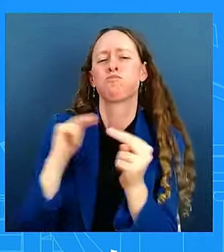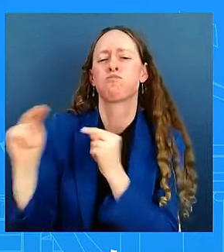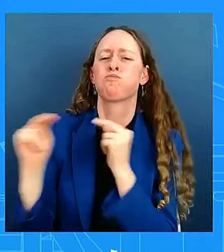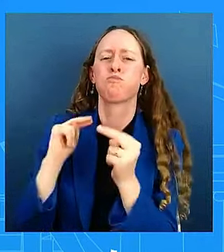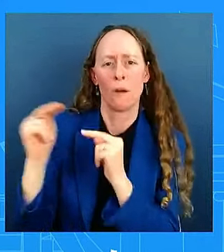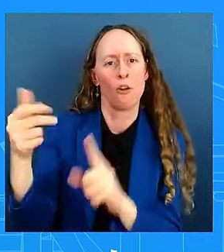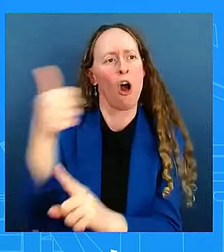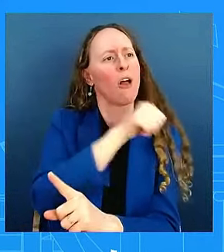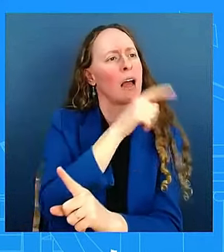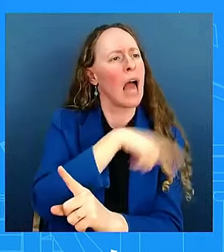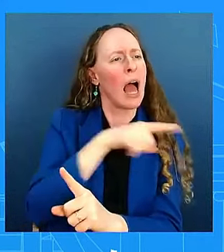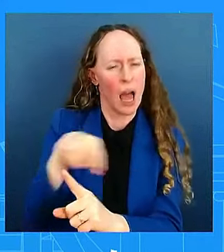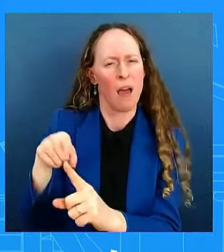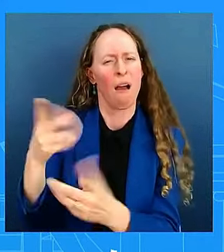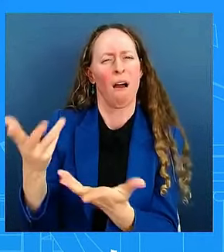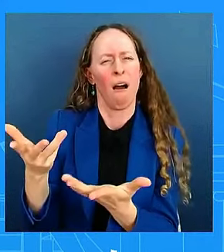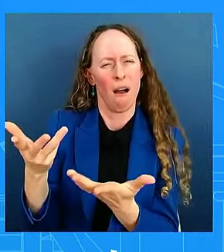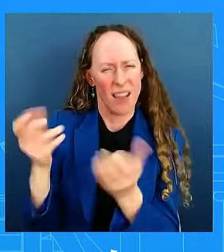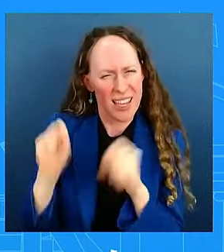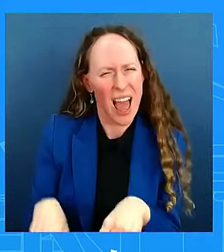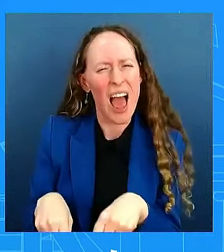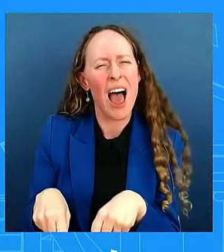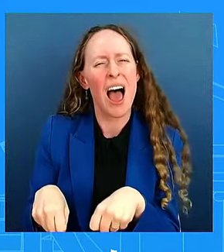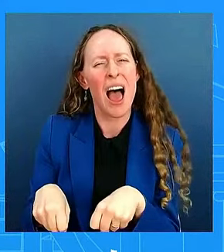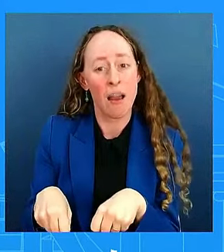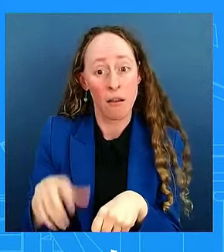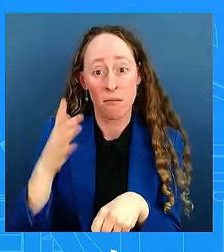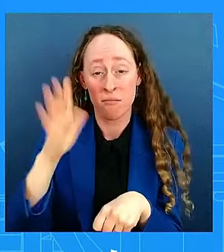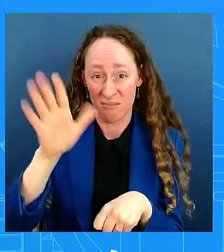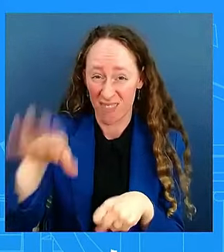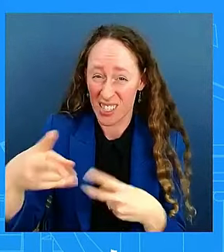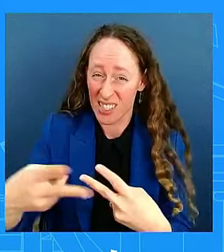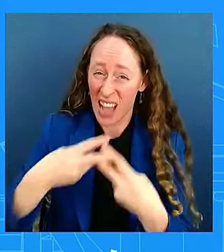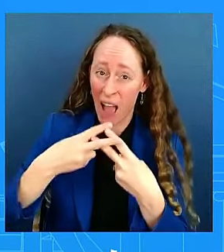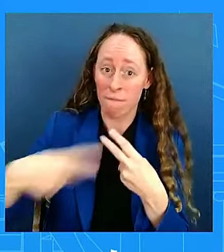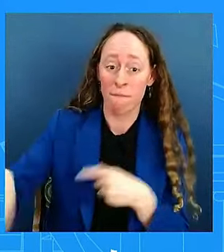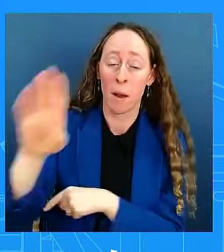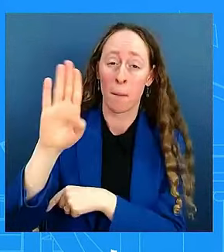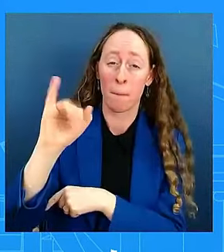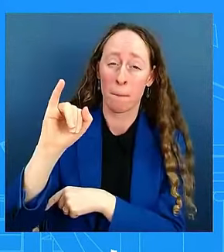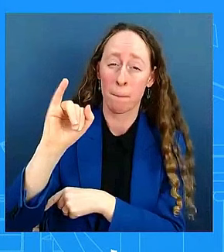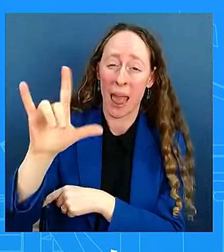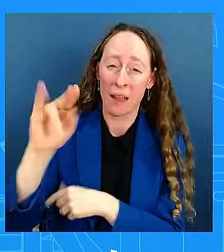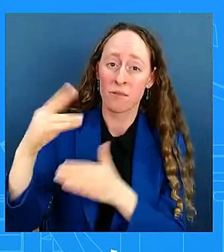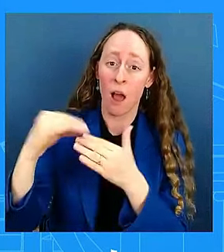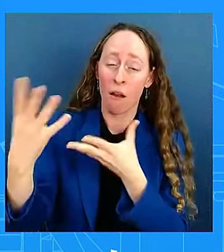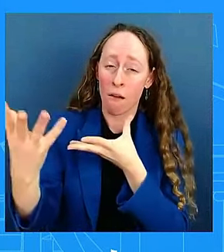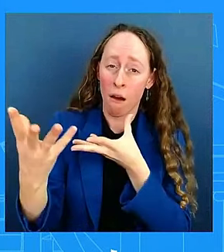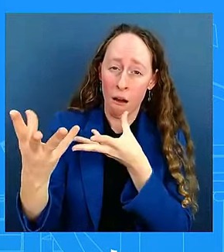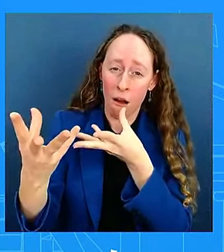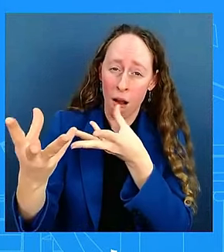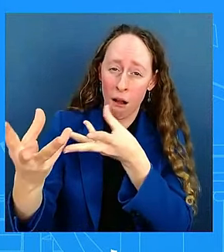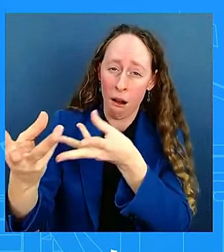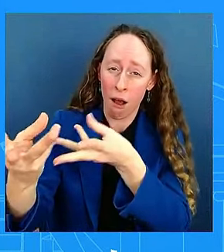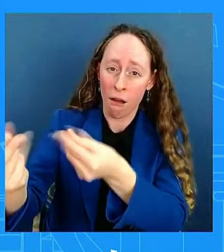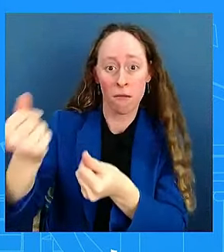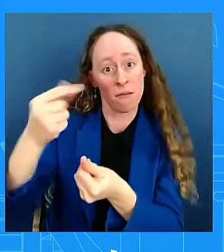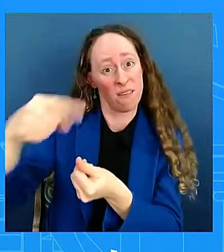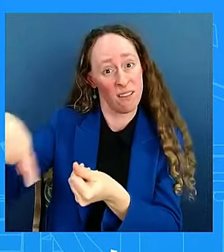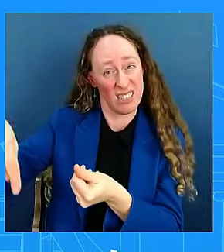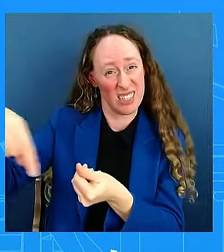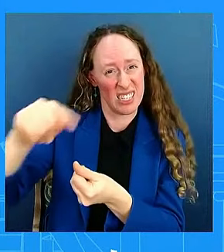it's saved the taxpayers billions of dollars — billions of dollars. It saved the taxpayers billions of dollars.